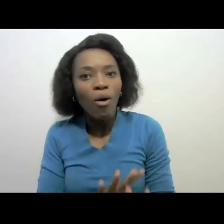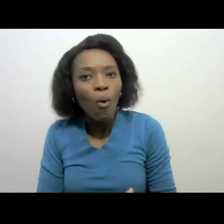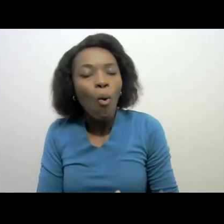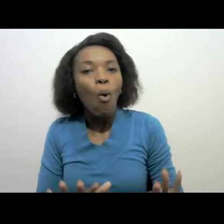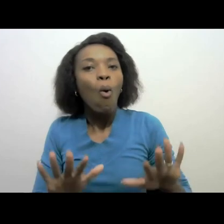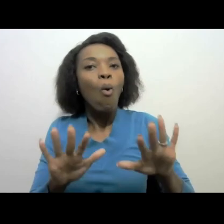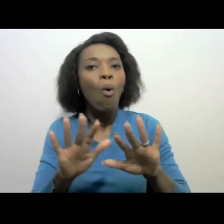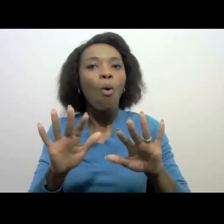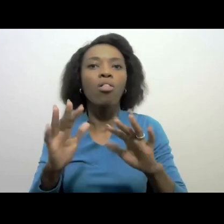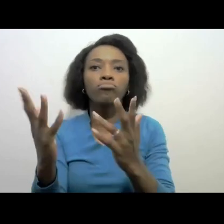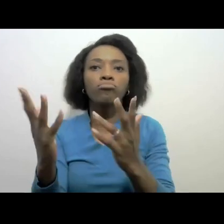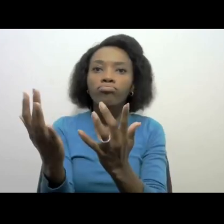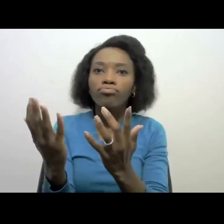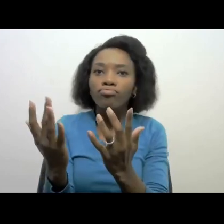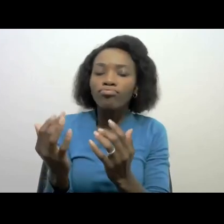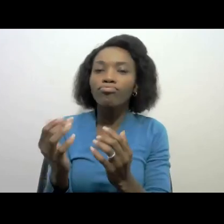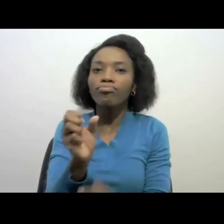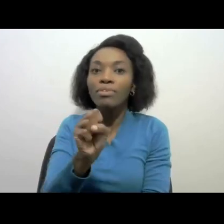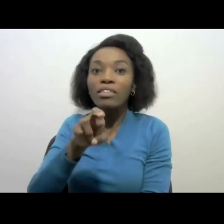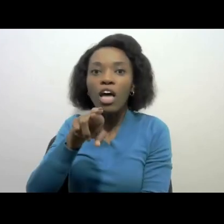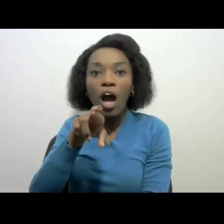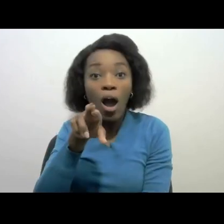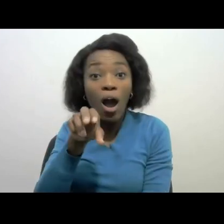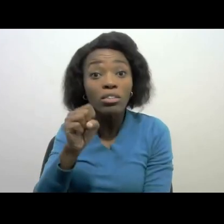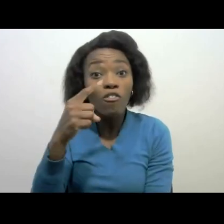SARS really to get information.